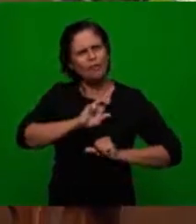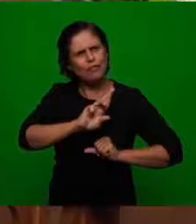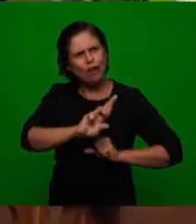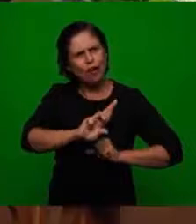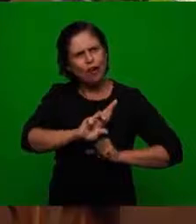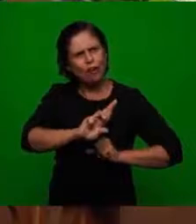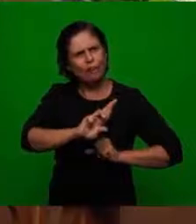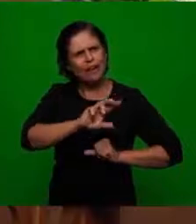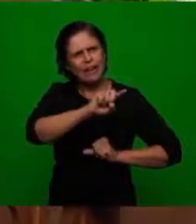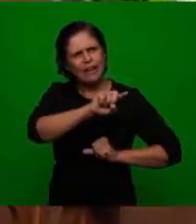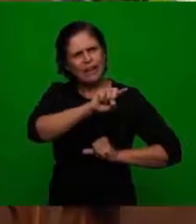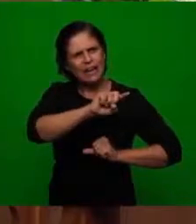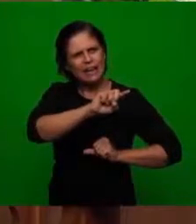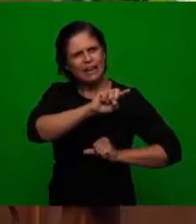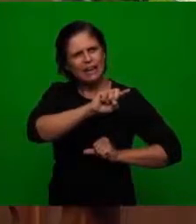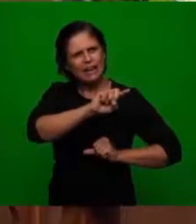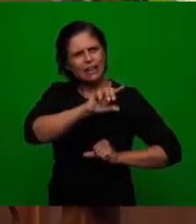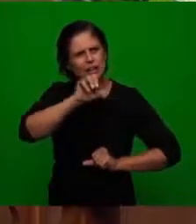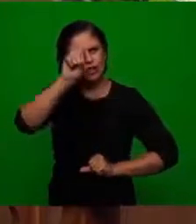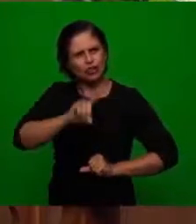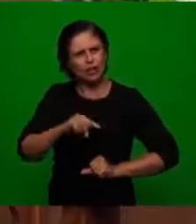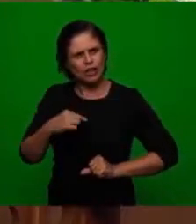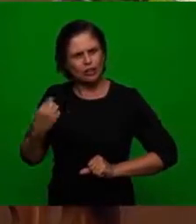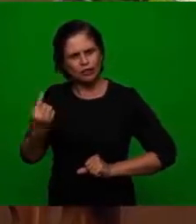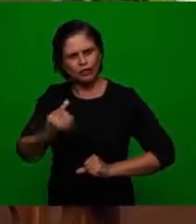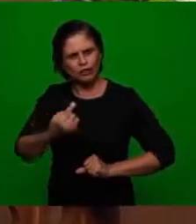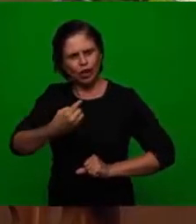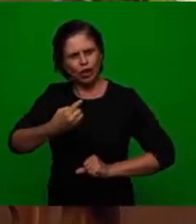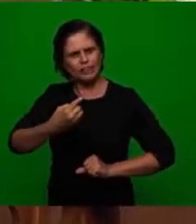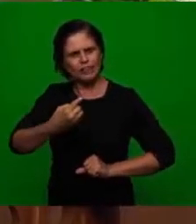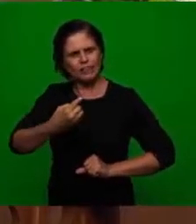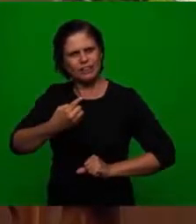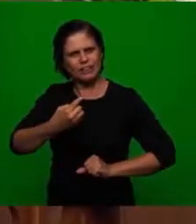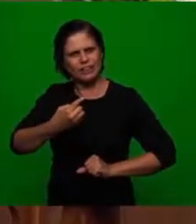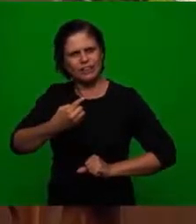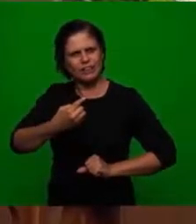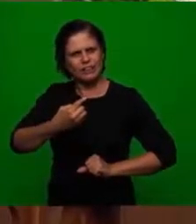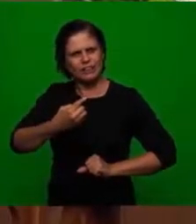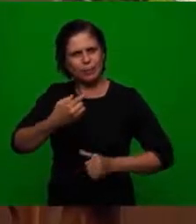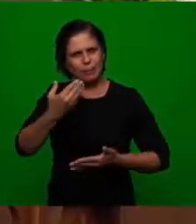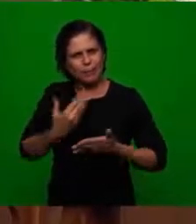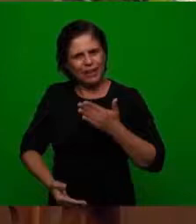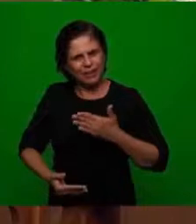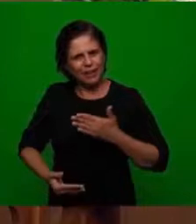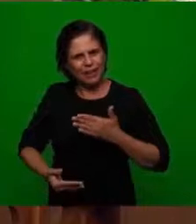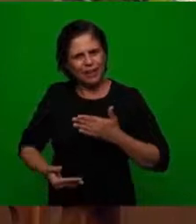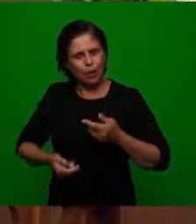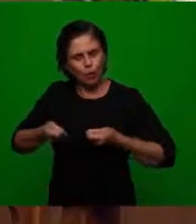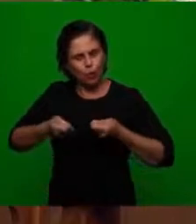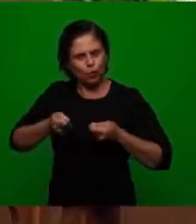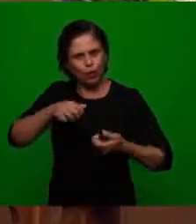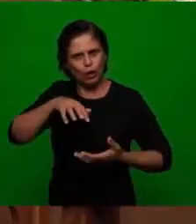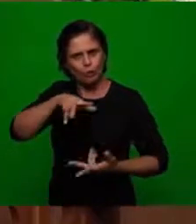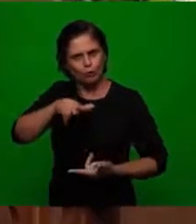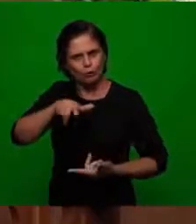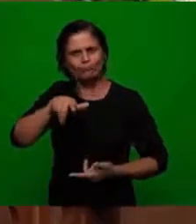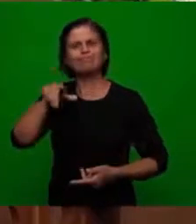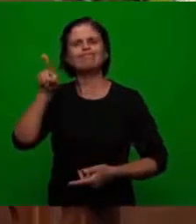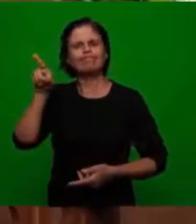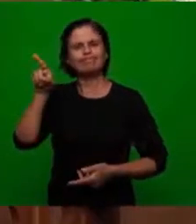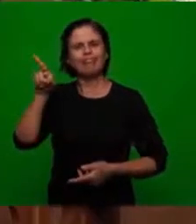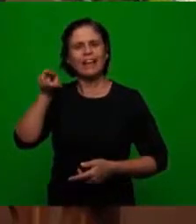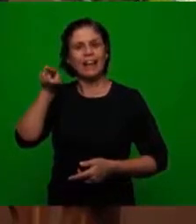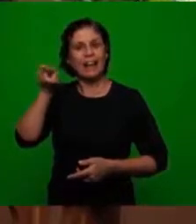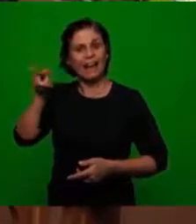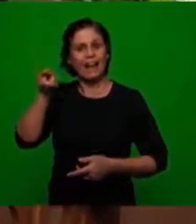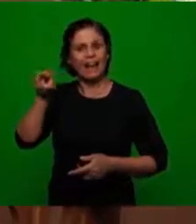that their form was going to remove from them the right of still controlling the world of the time what did they do they